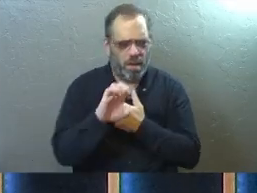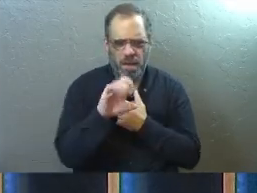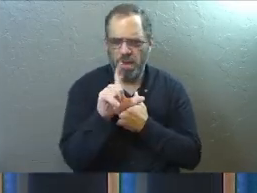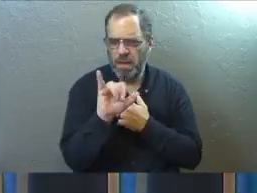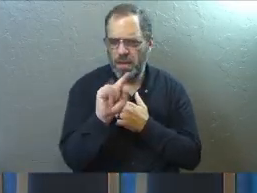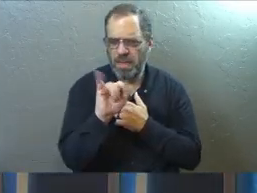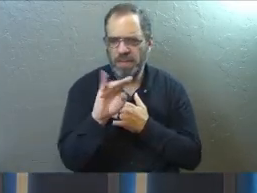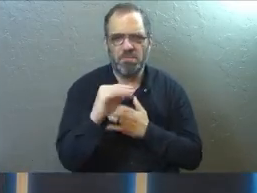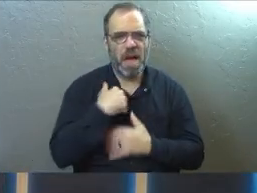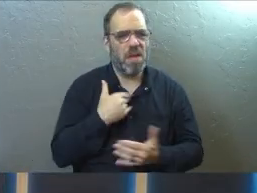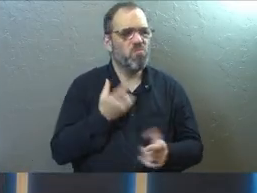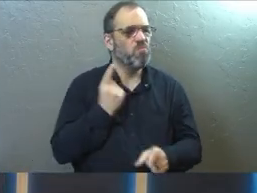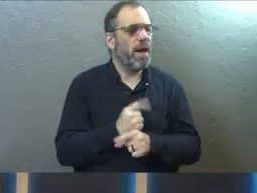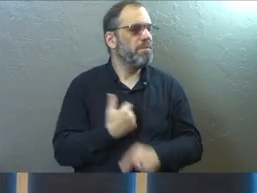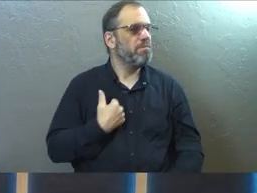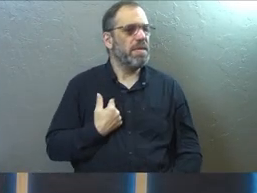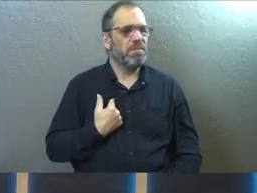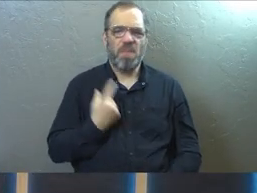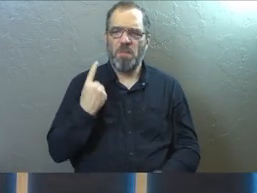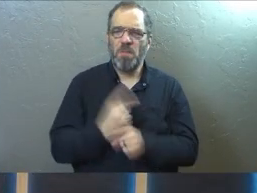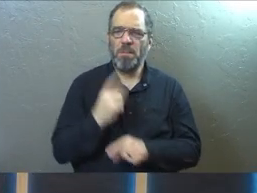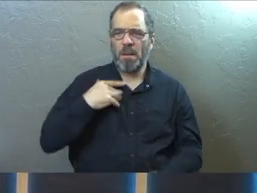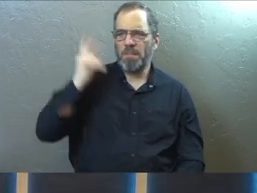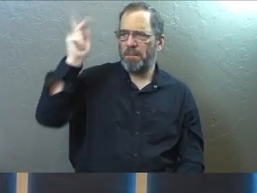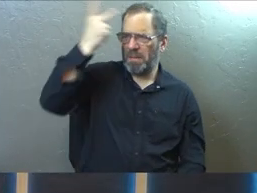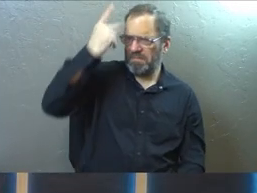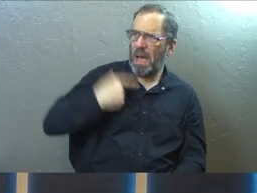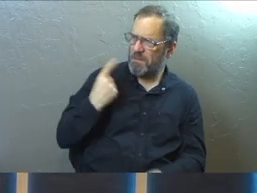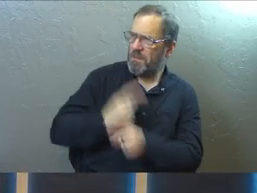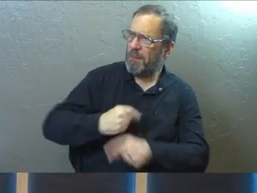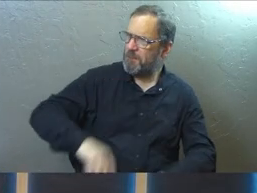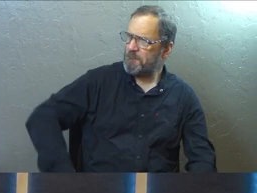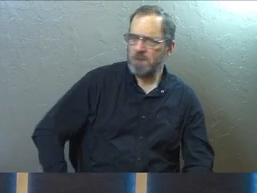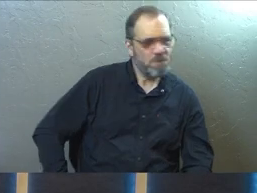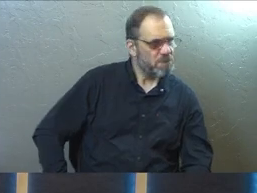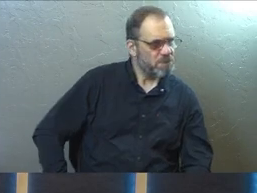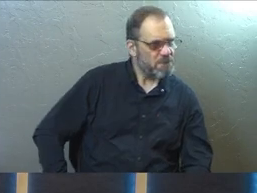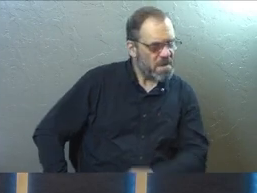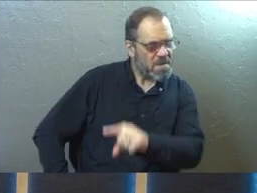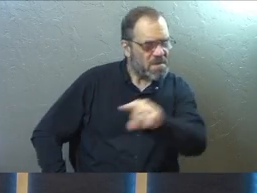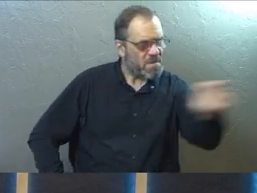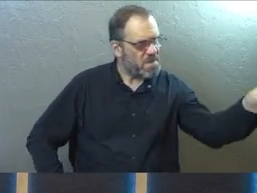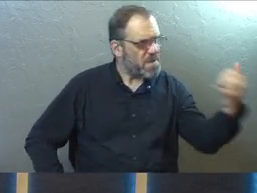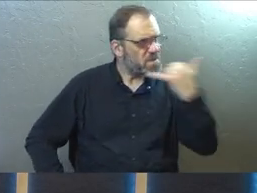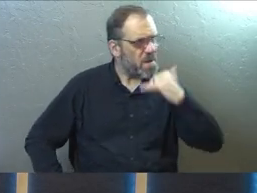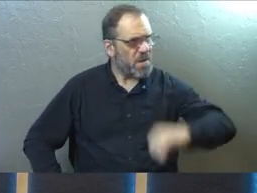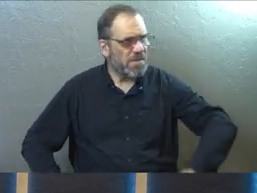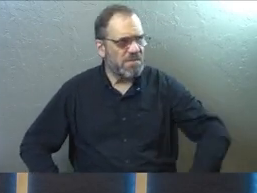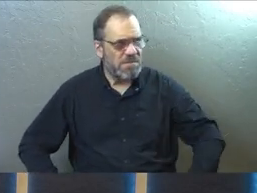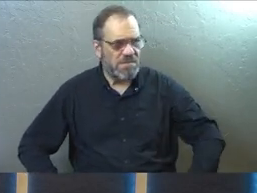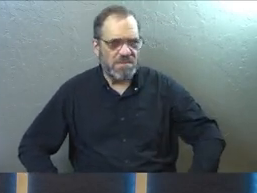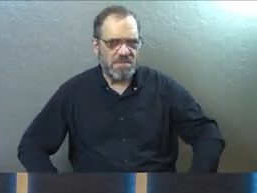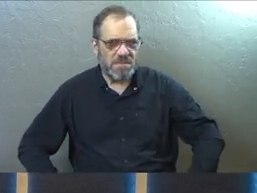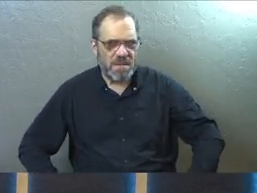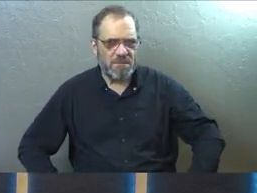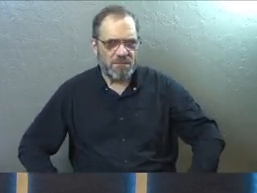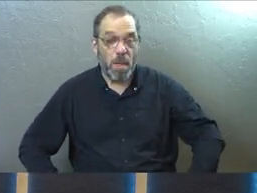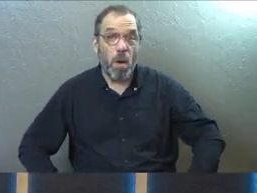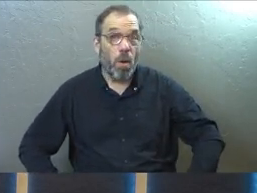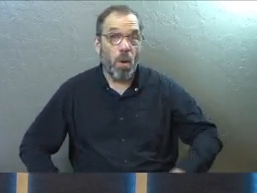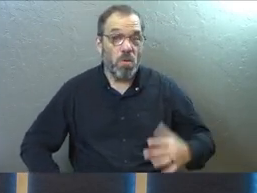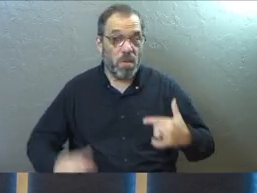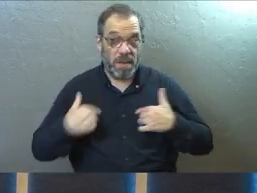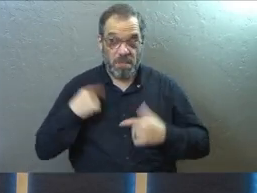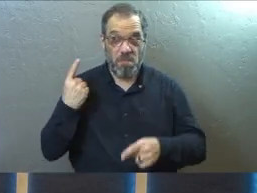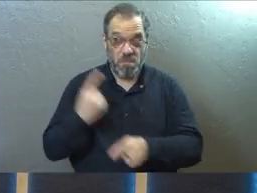Elitism. I'm right about my politics and everybody else is wrong. And the